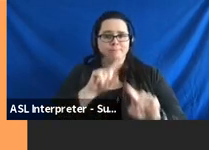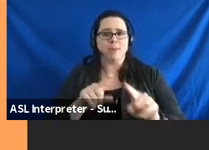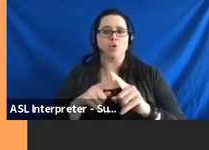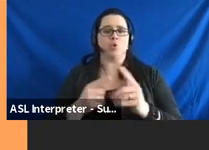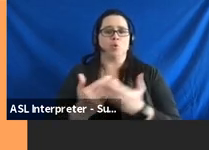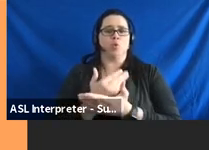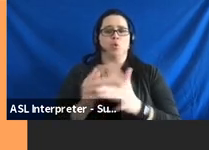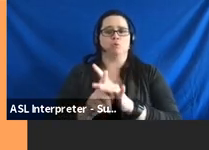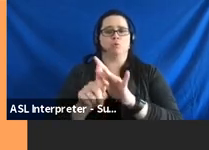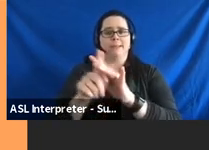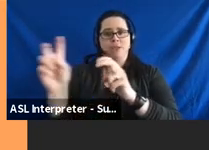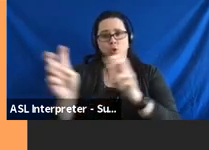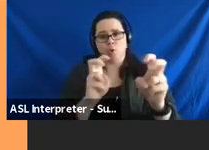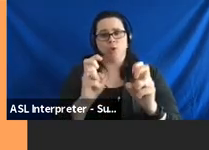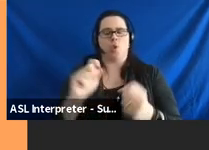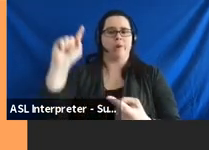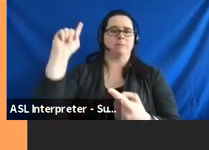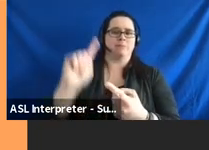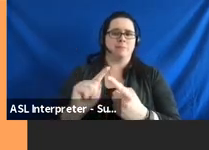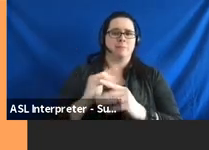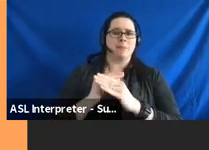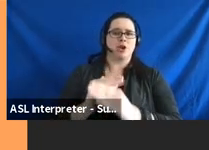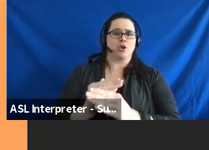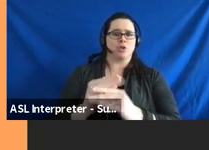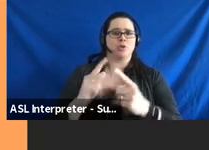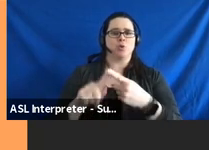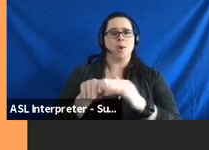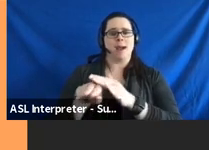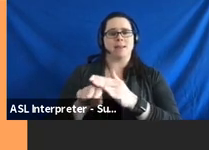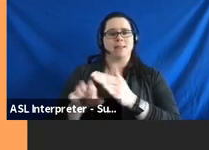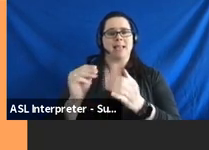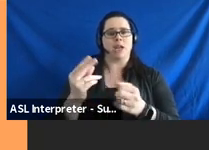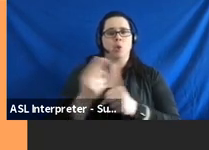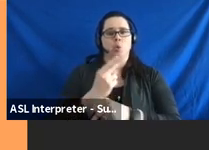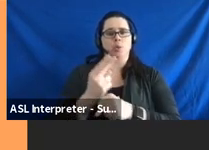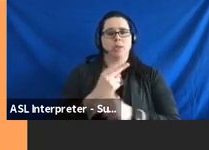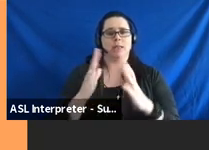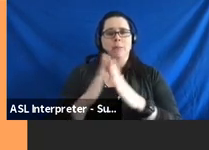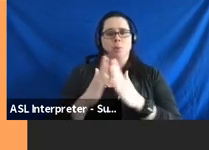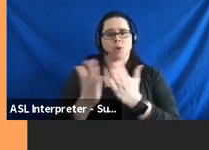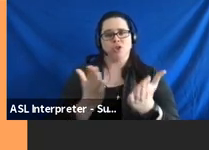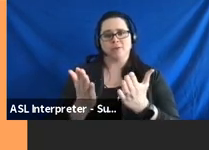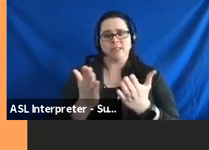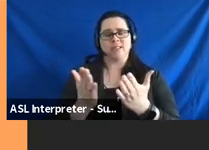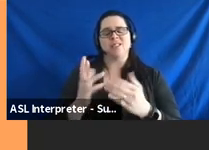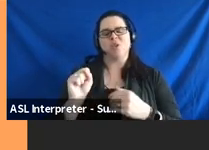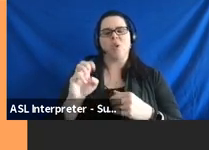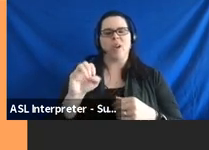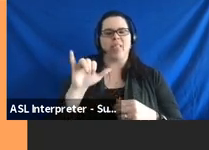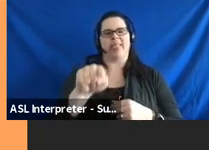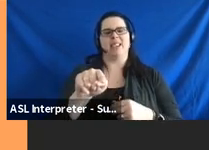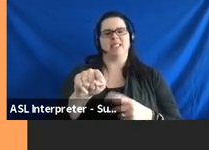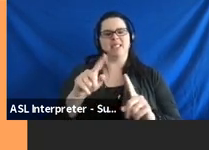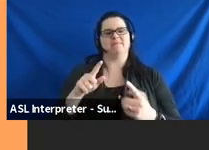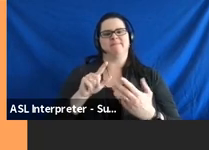issues, or eliminate barriers to access and use of the community services. So, this gets